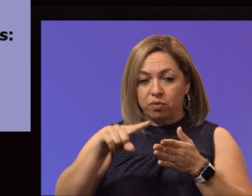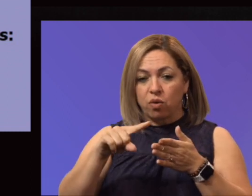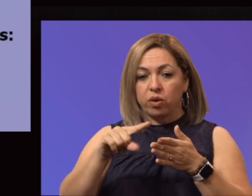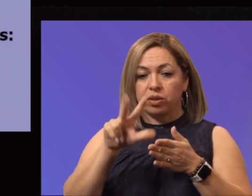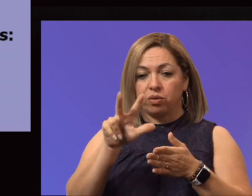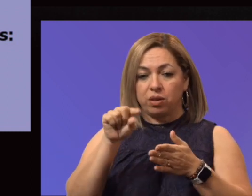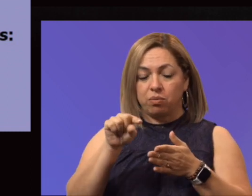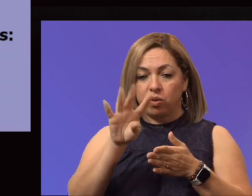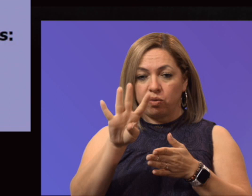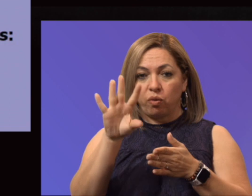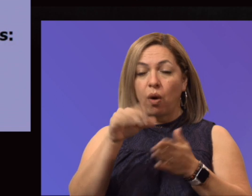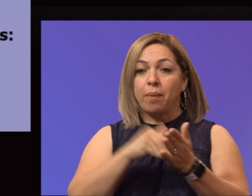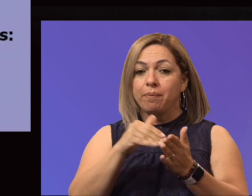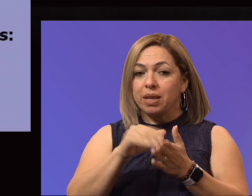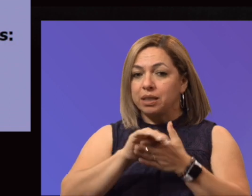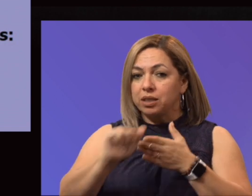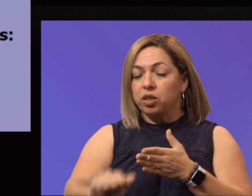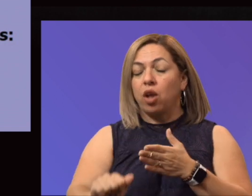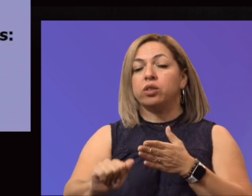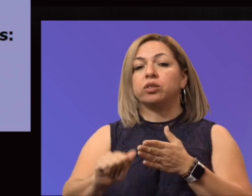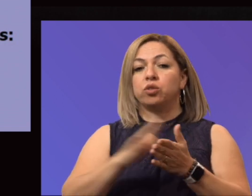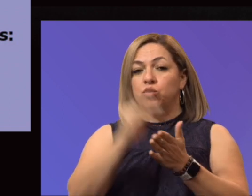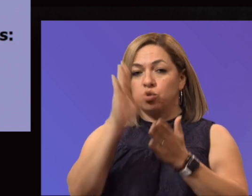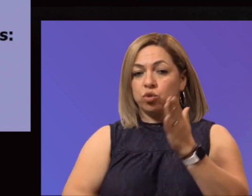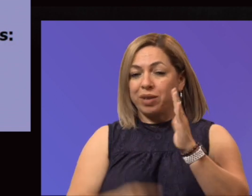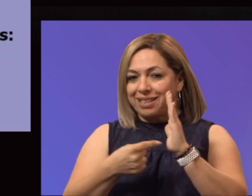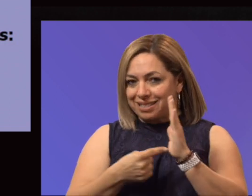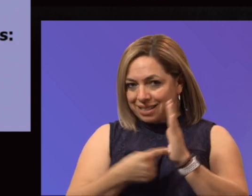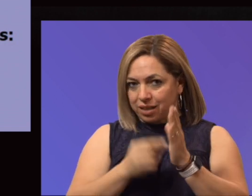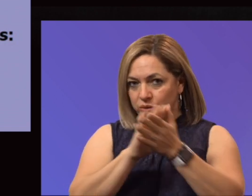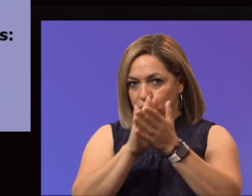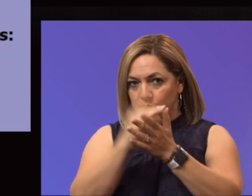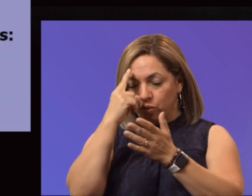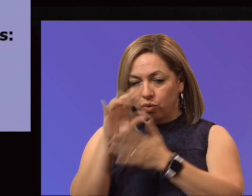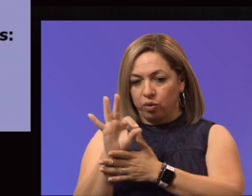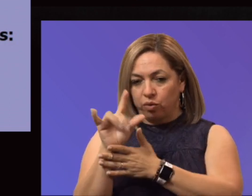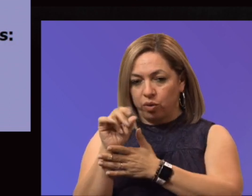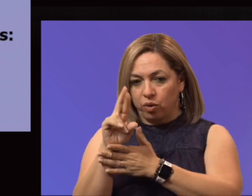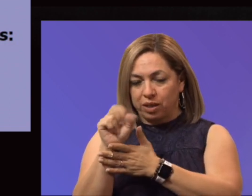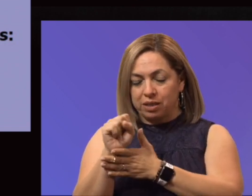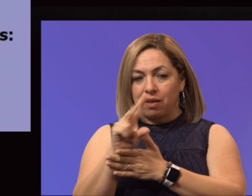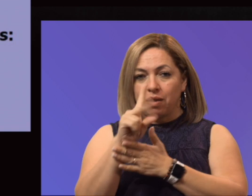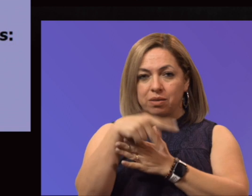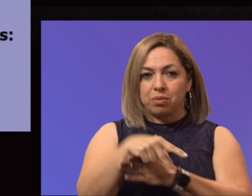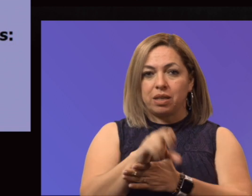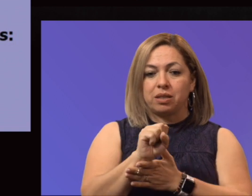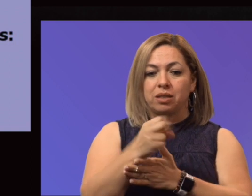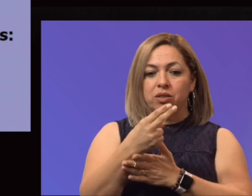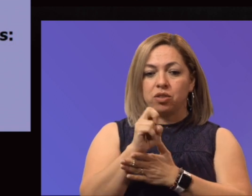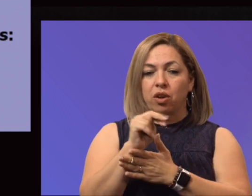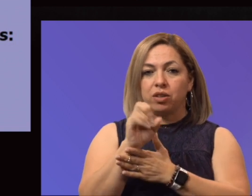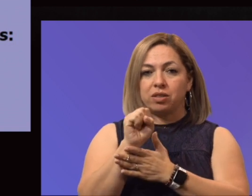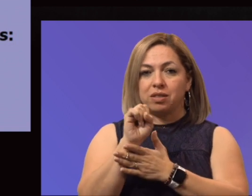of student debt. Kudos to Mr. Flores and Vice President Shaughnessy and their teams. This particular